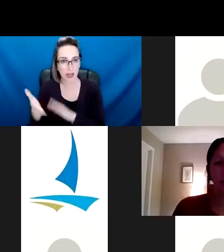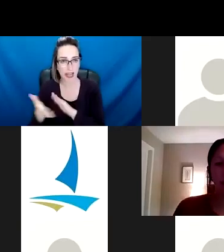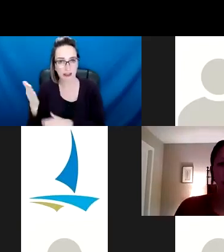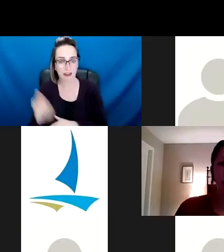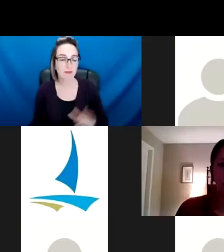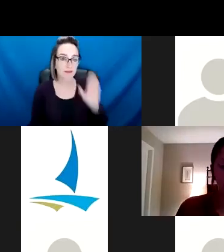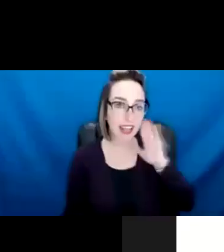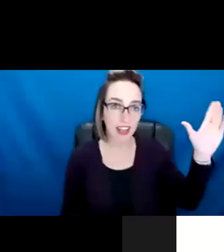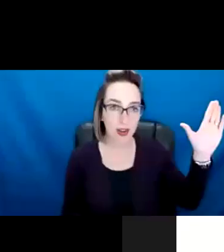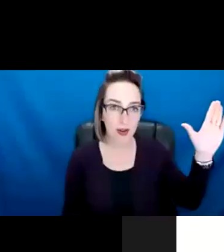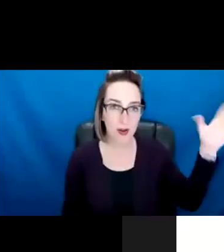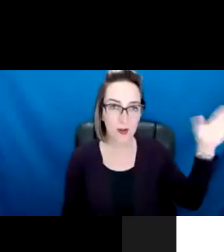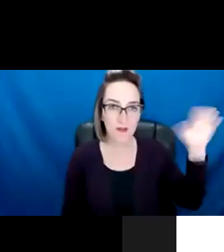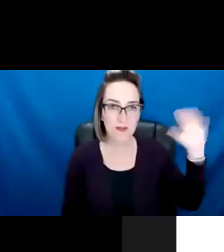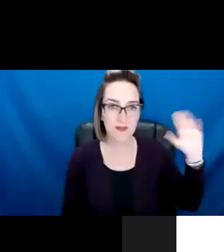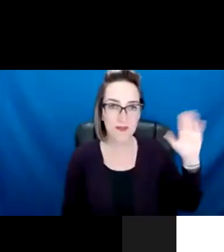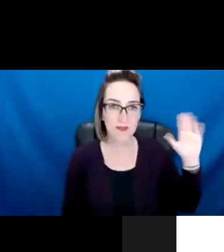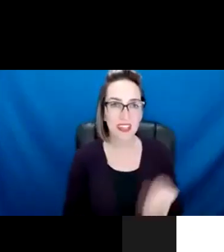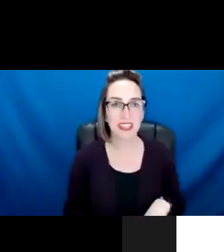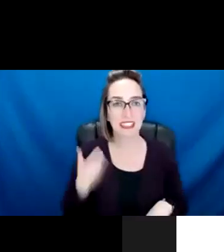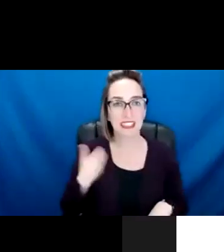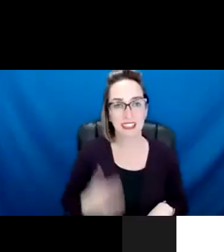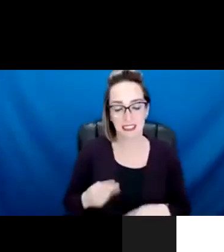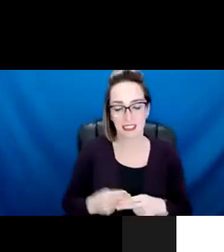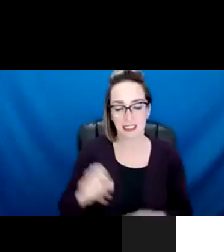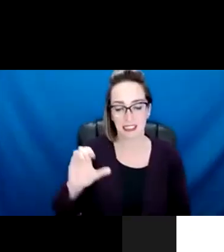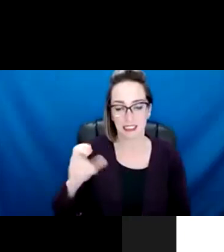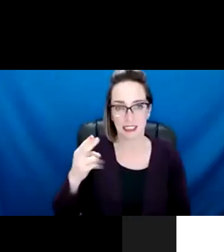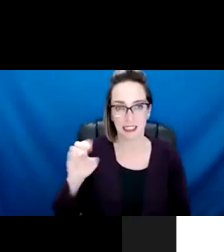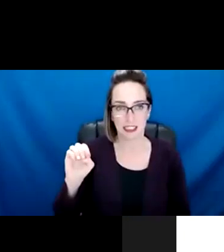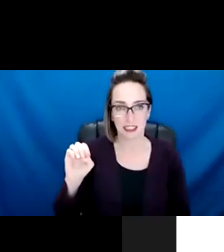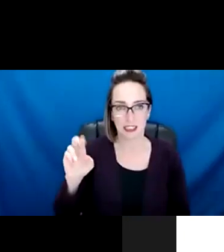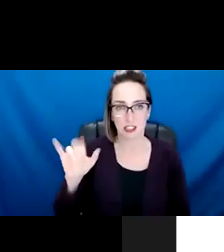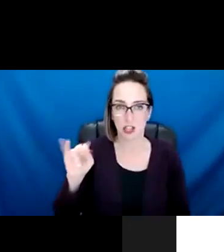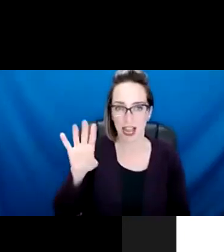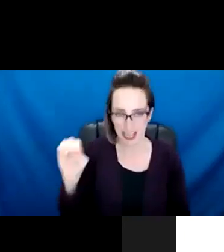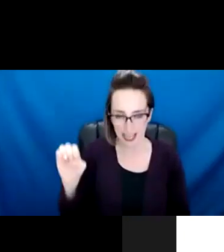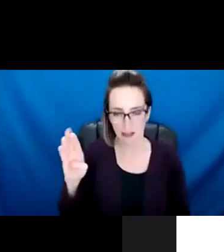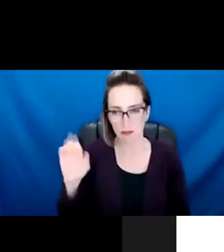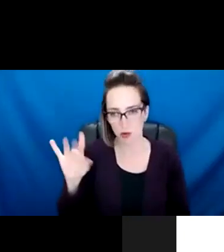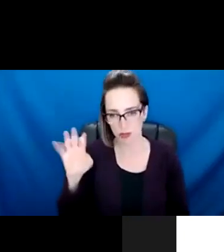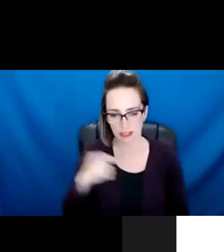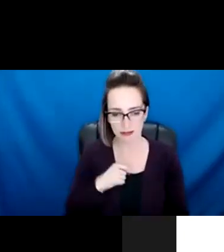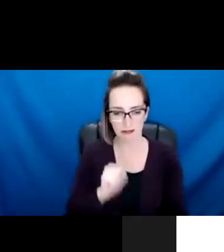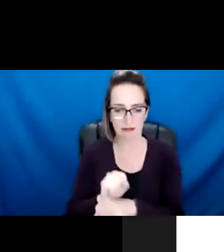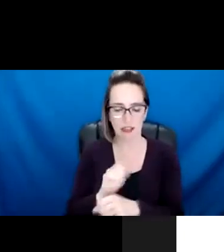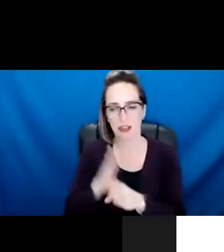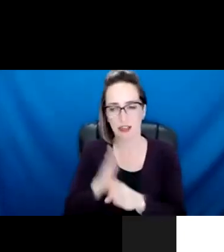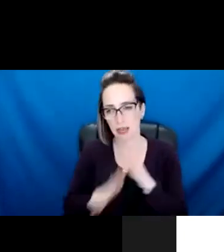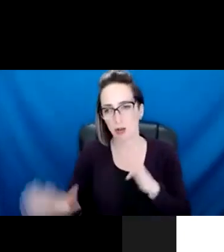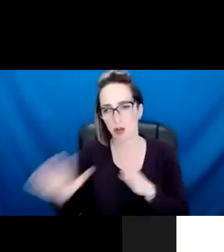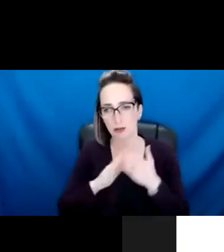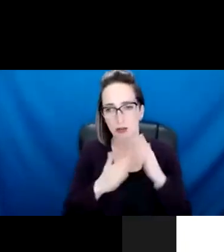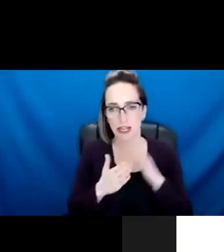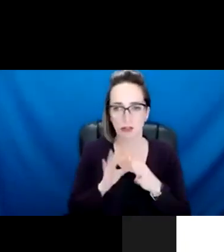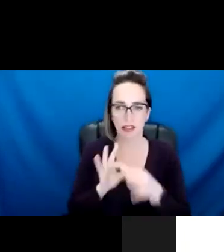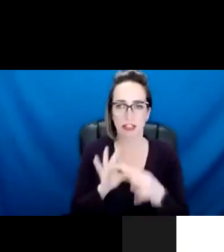Yeah, hi everyone. Um, thanks again. My name is Cheyenne Brodine, and I am with the Neighborhood and Community Relations Department. And